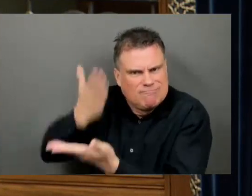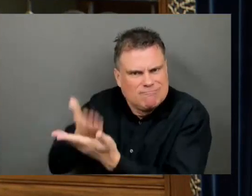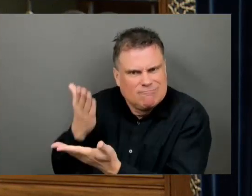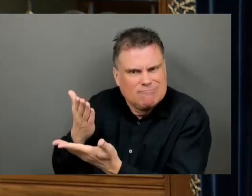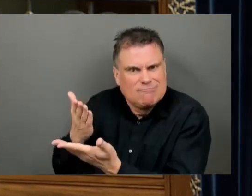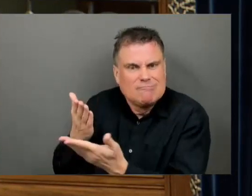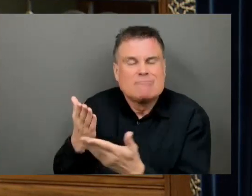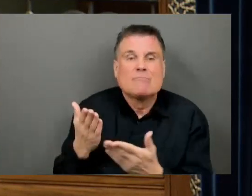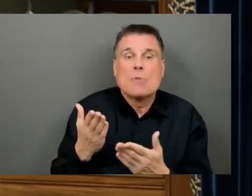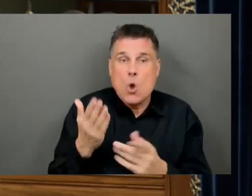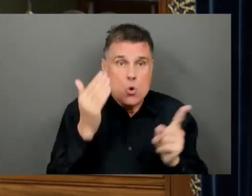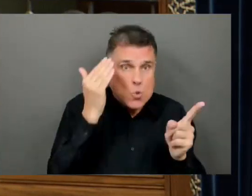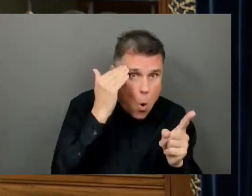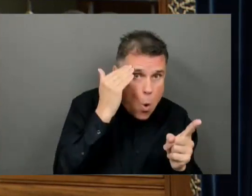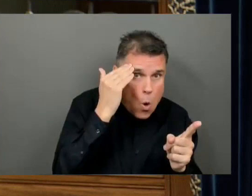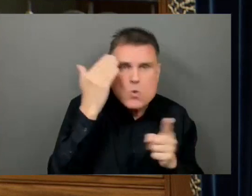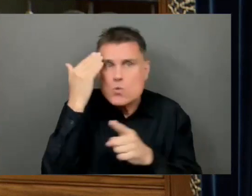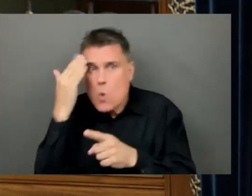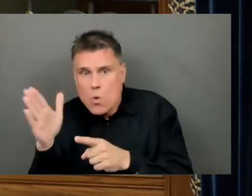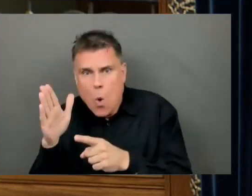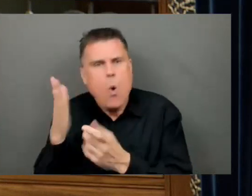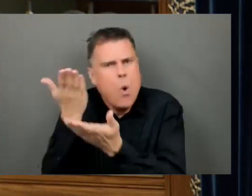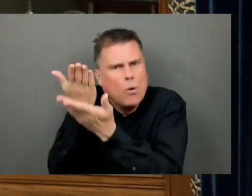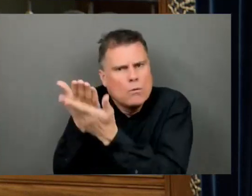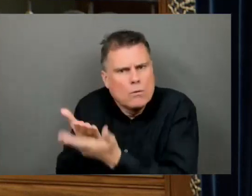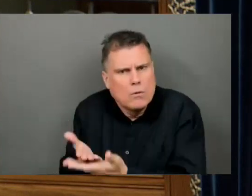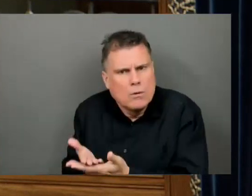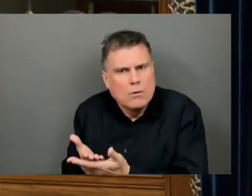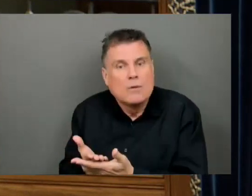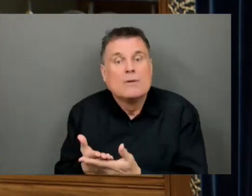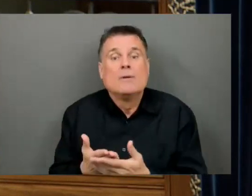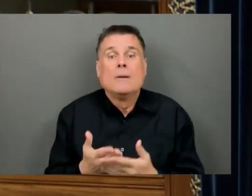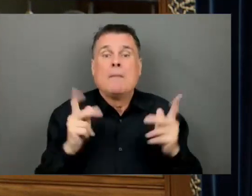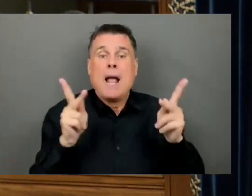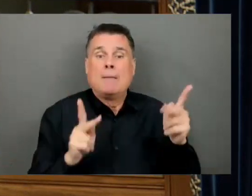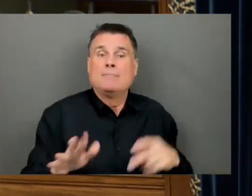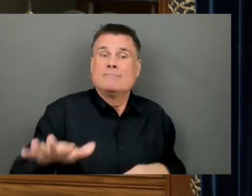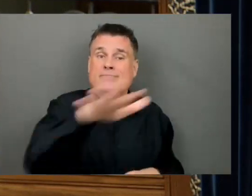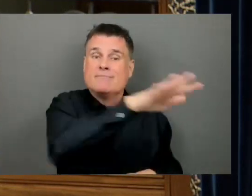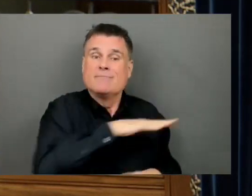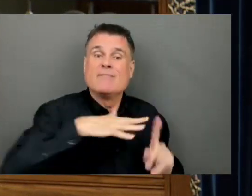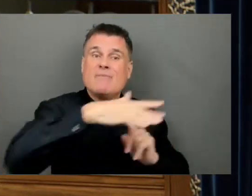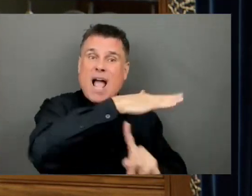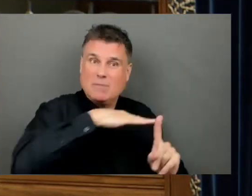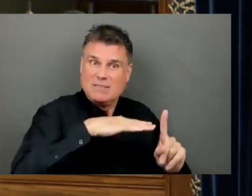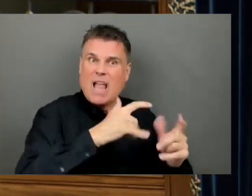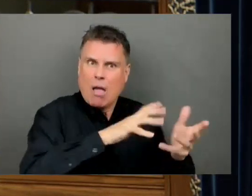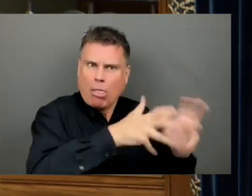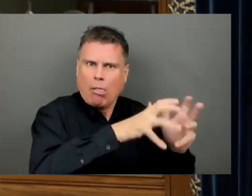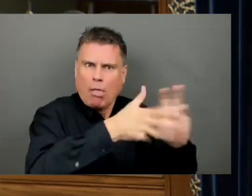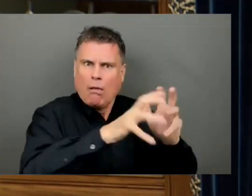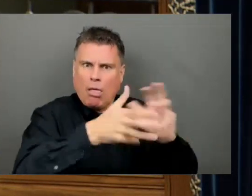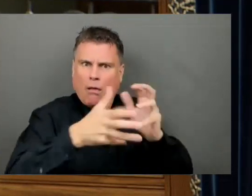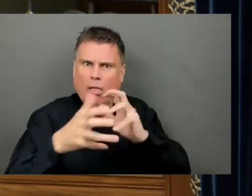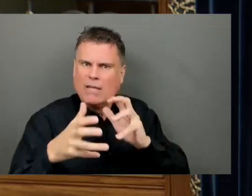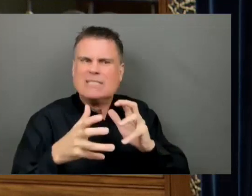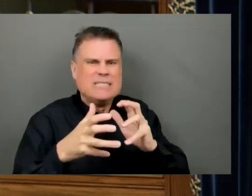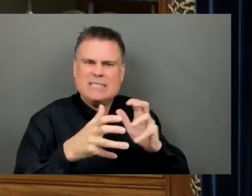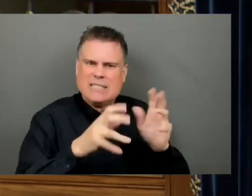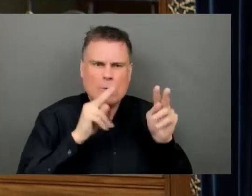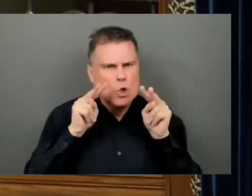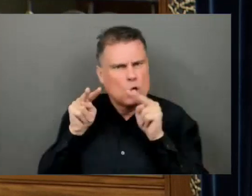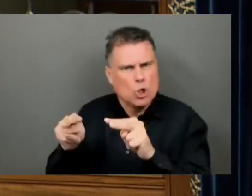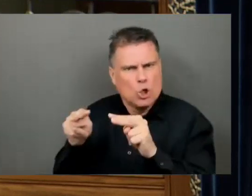climate-related disasters, defining legislation to optimize the benefits of AI, or painting a clear picture of the danger of